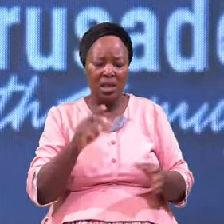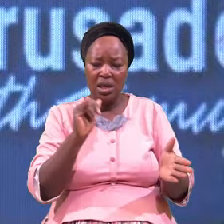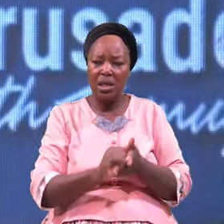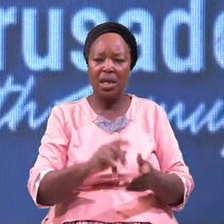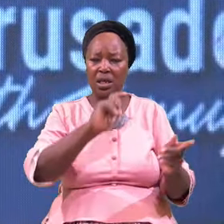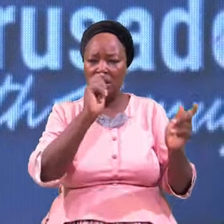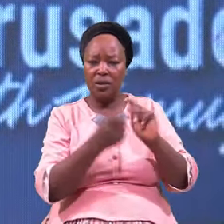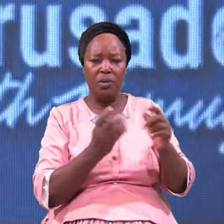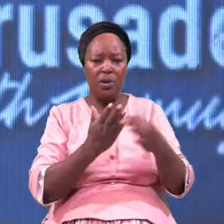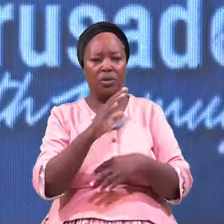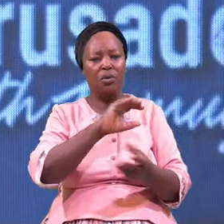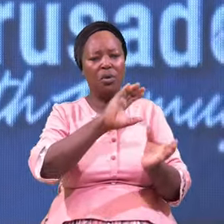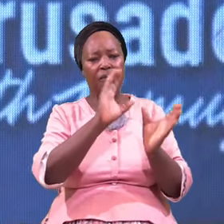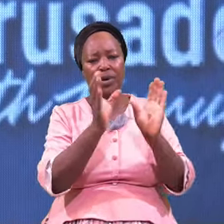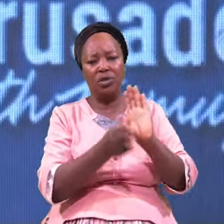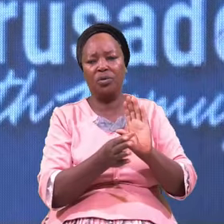Conversion